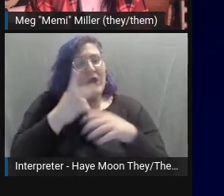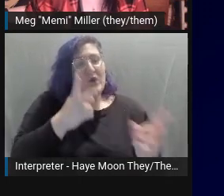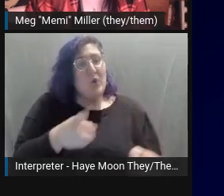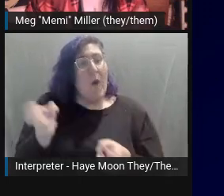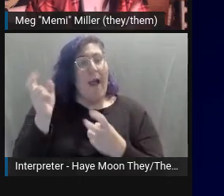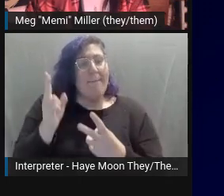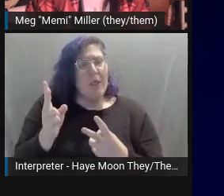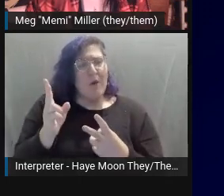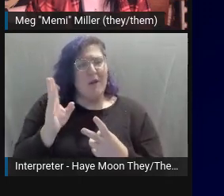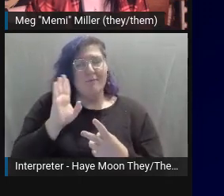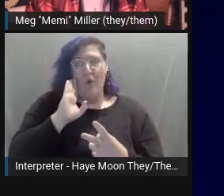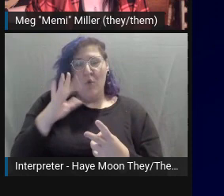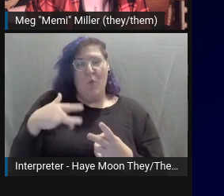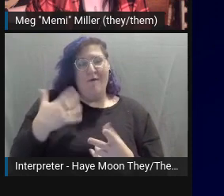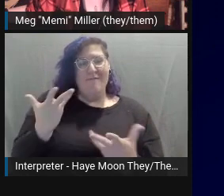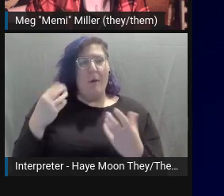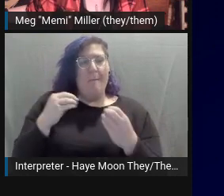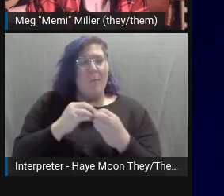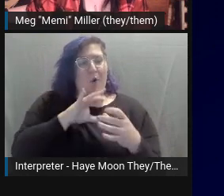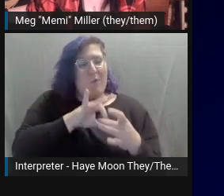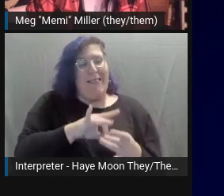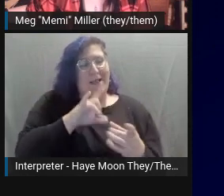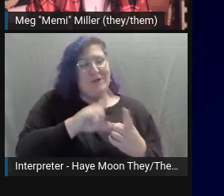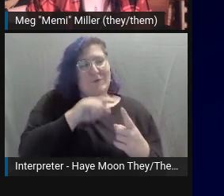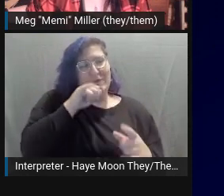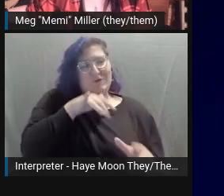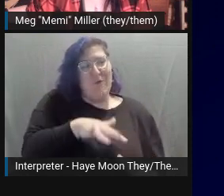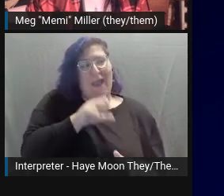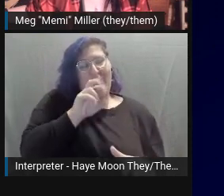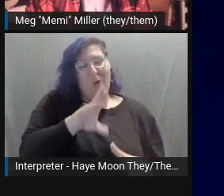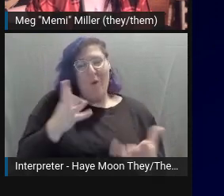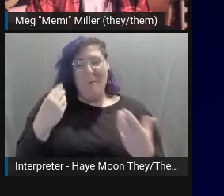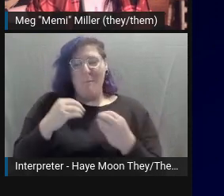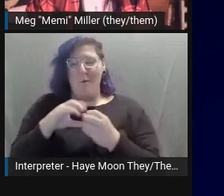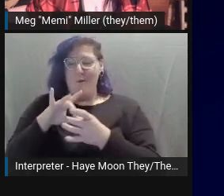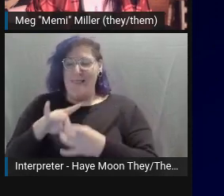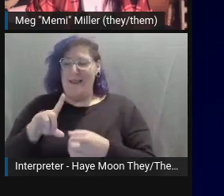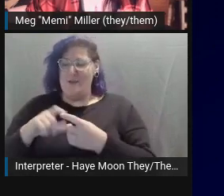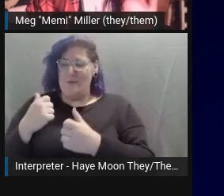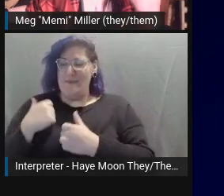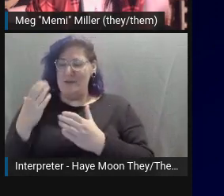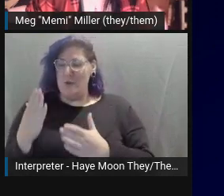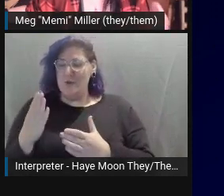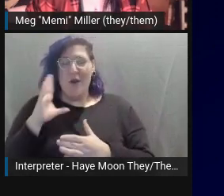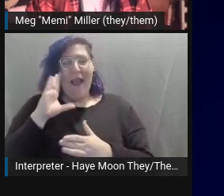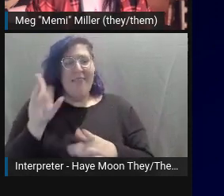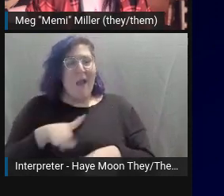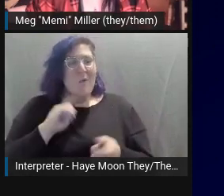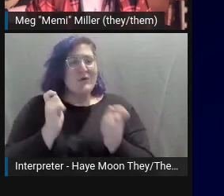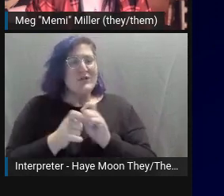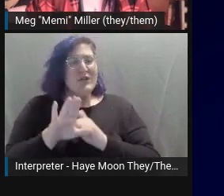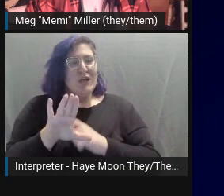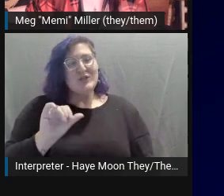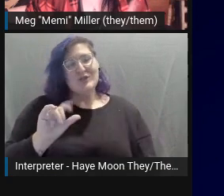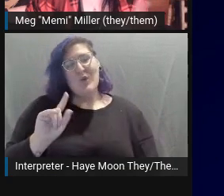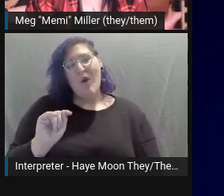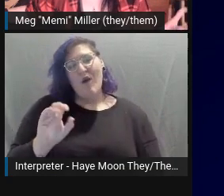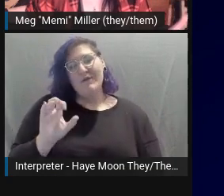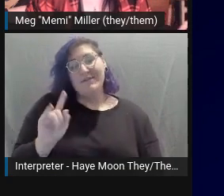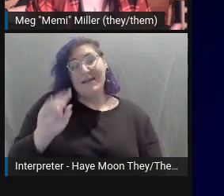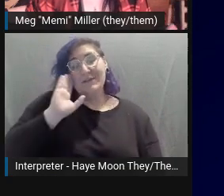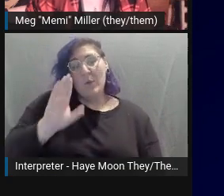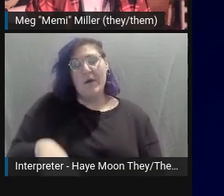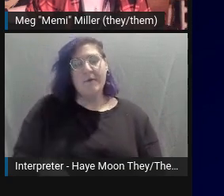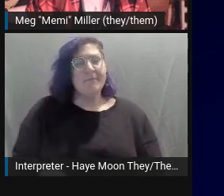And that would change the interpretation, which would affect your alt text. Something I also didn't notice until the